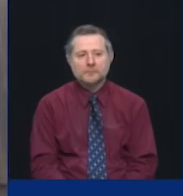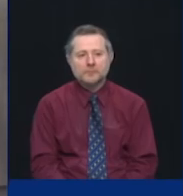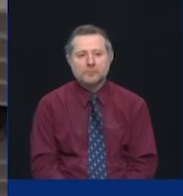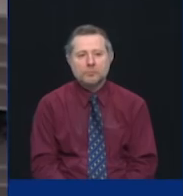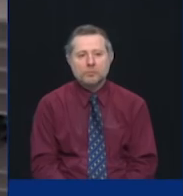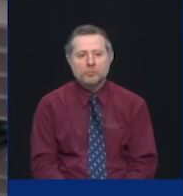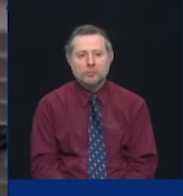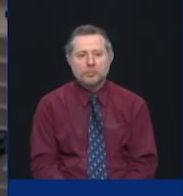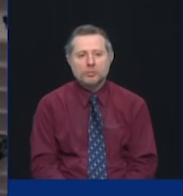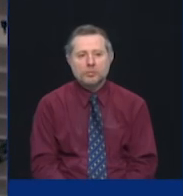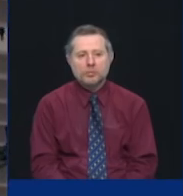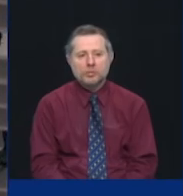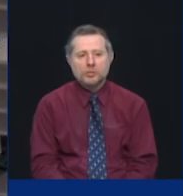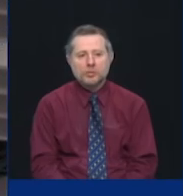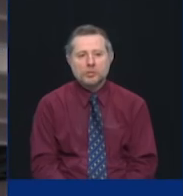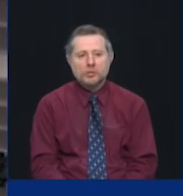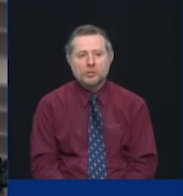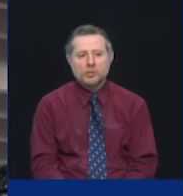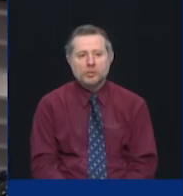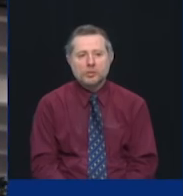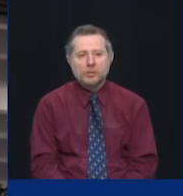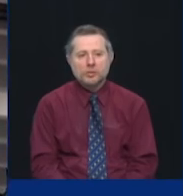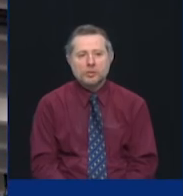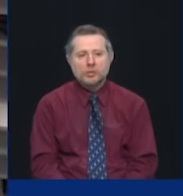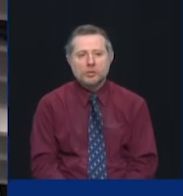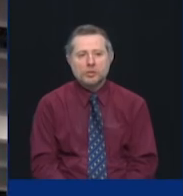I am staying. We staying.